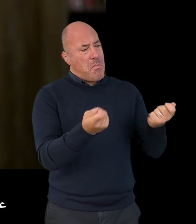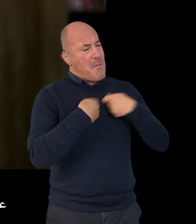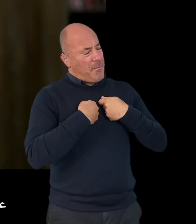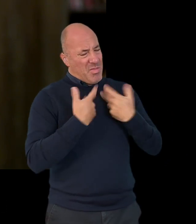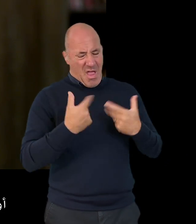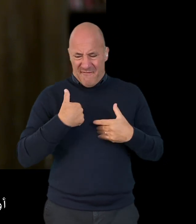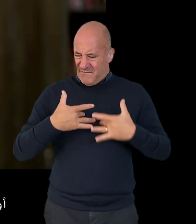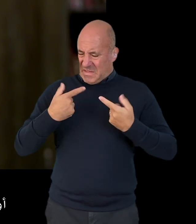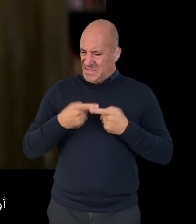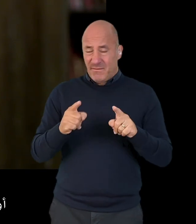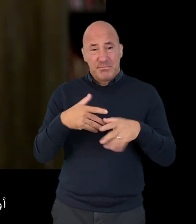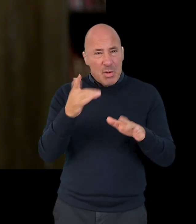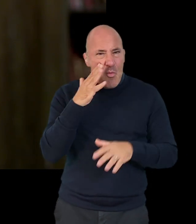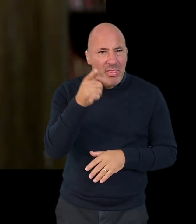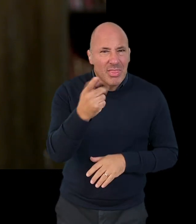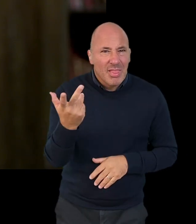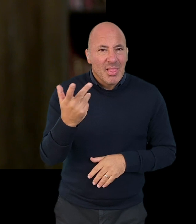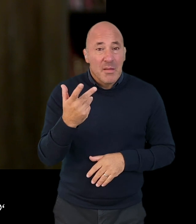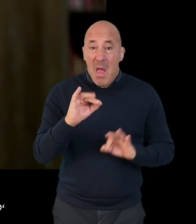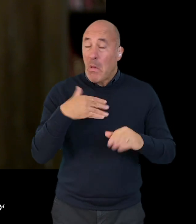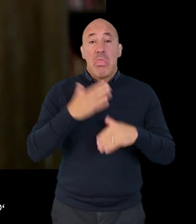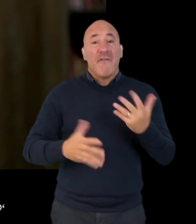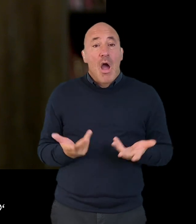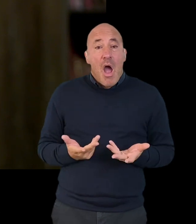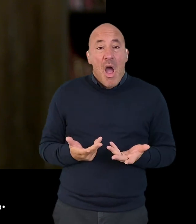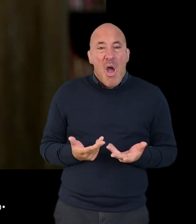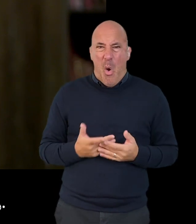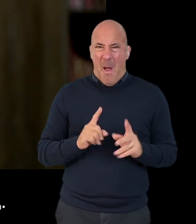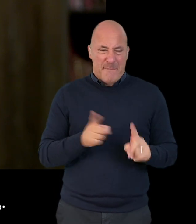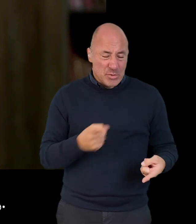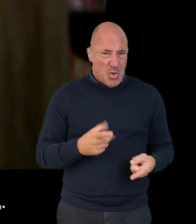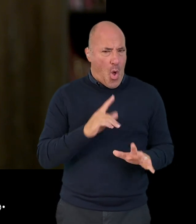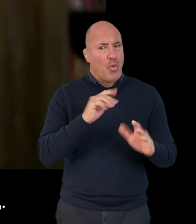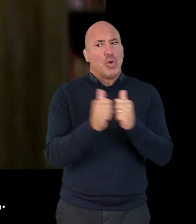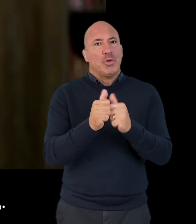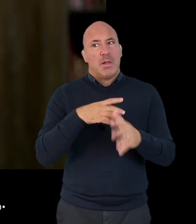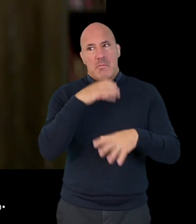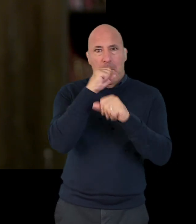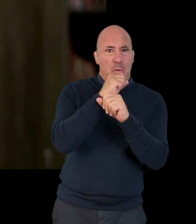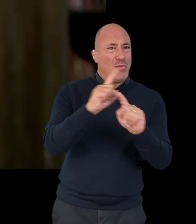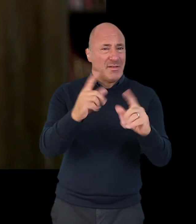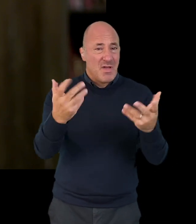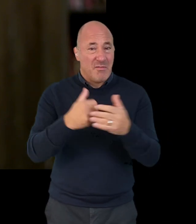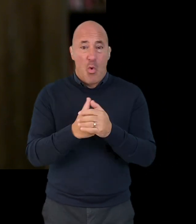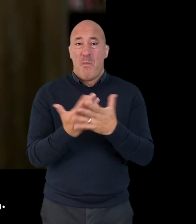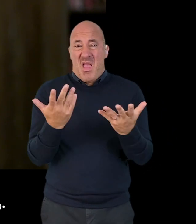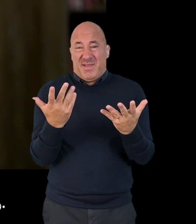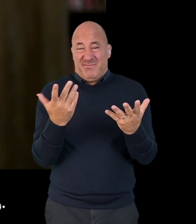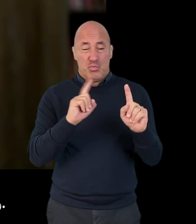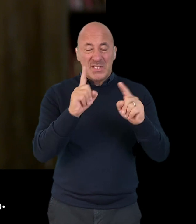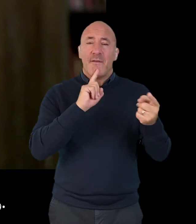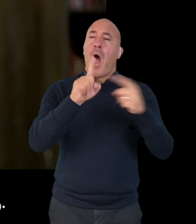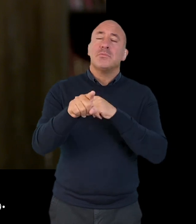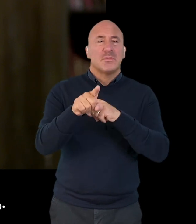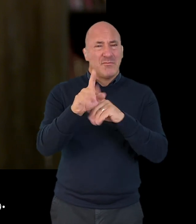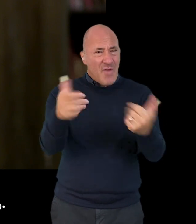born into or assigned at birth? That may not have happened, that may not have been possible or appropriate and neither of